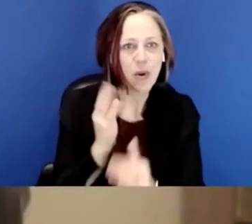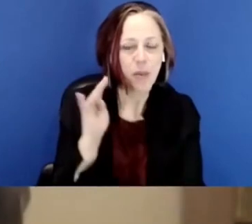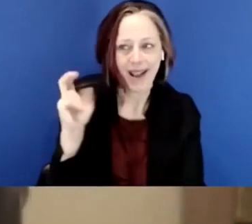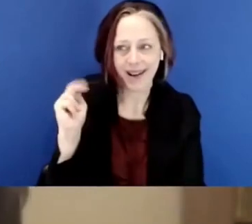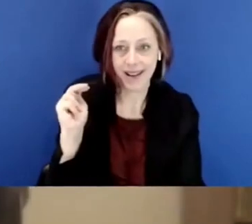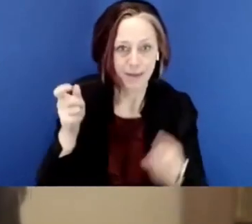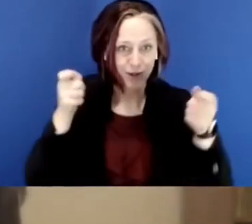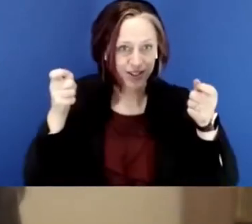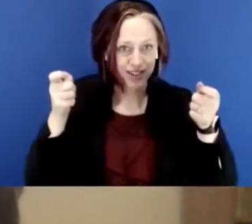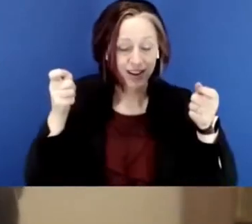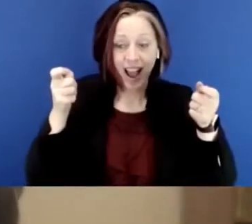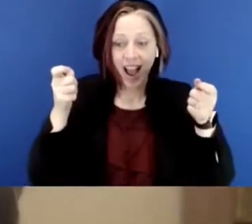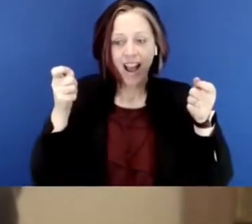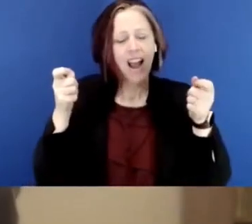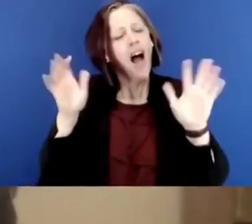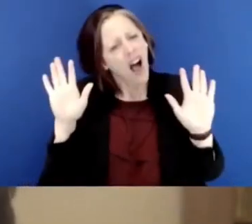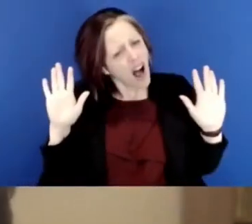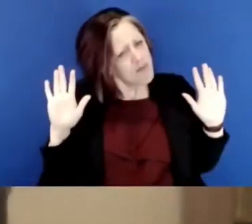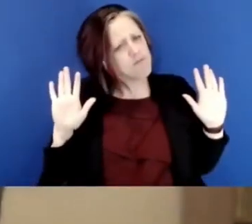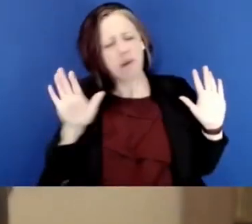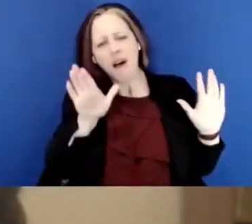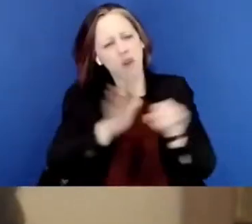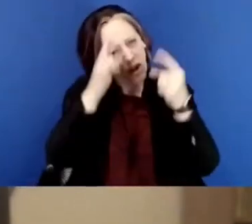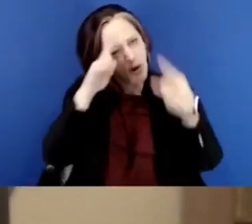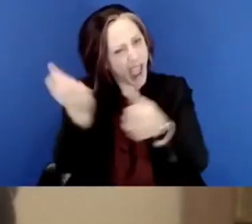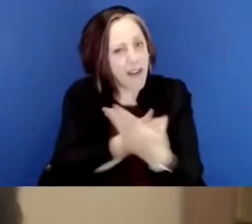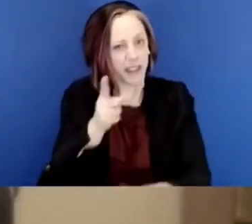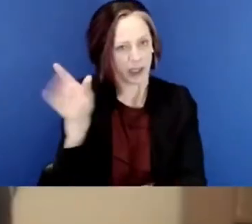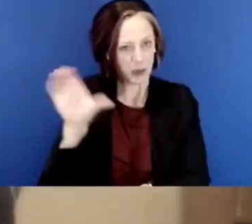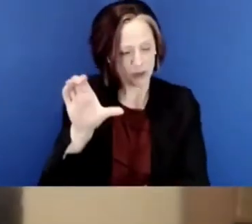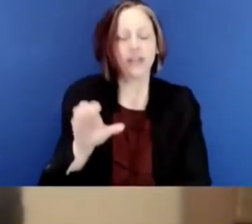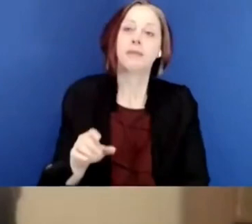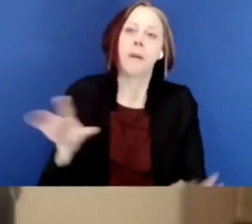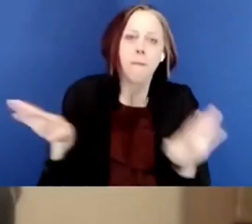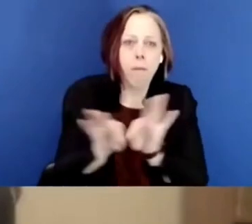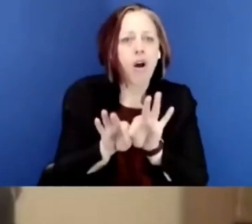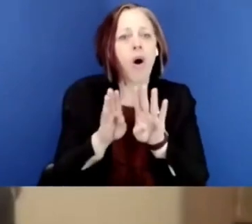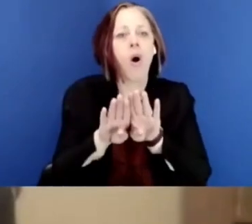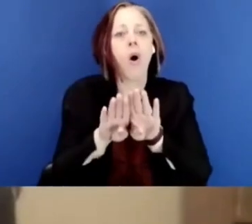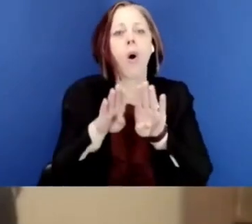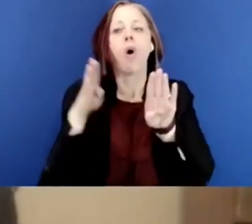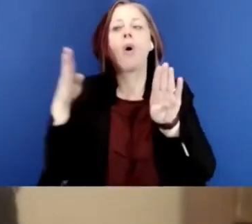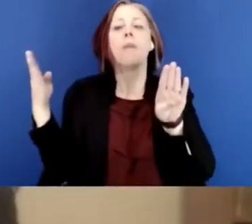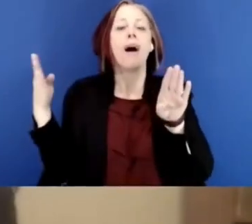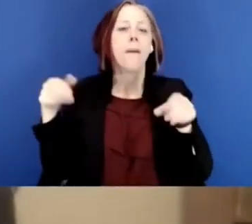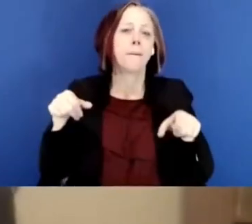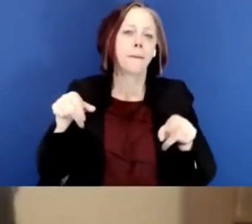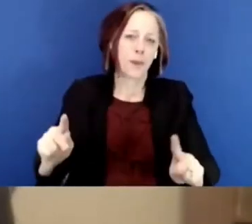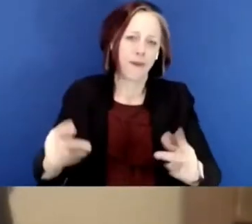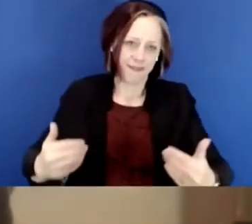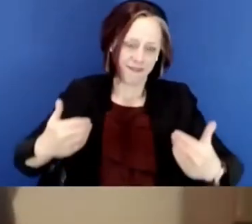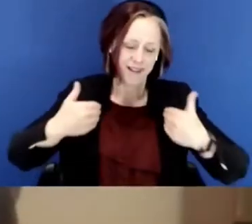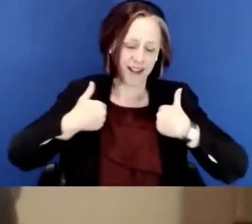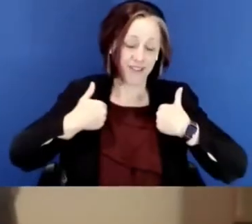our new Biden administration. Um, we're not always going to agree with everything that they do, but we've got an open door